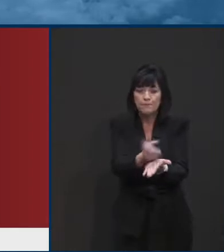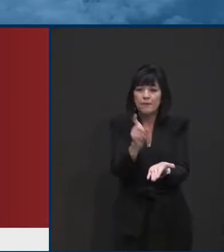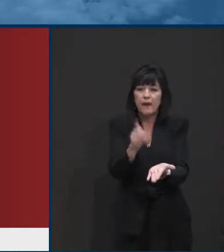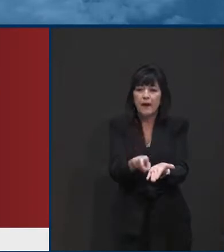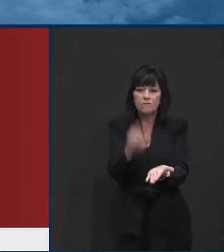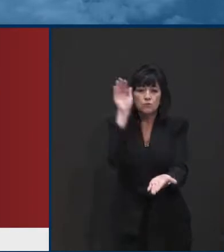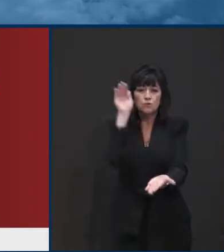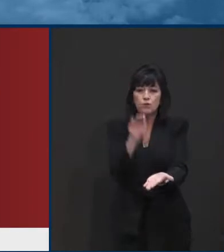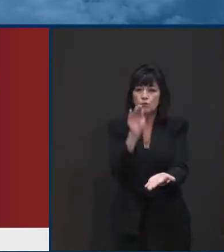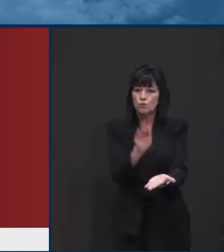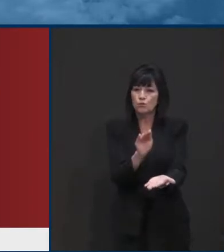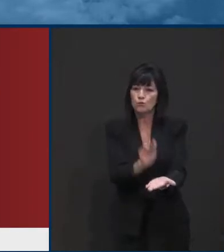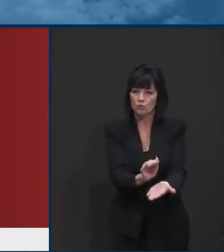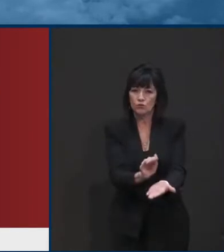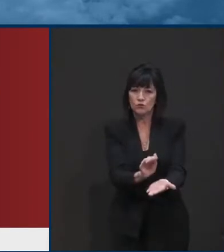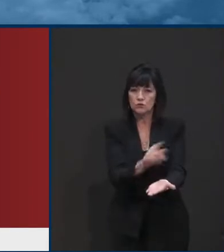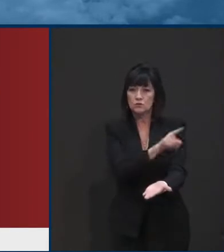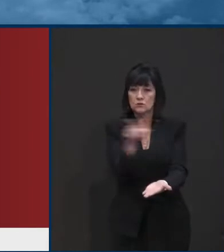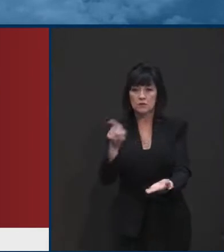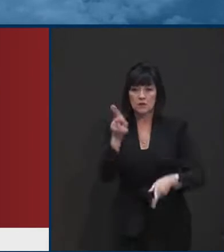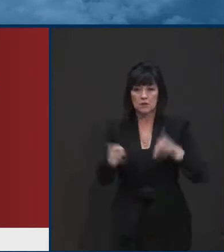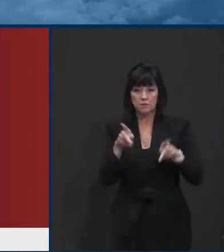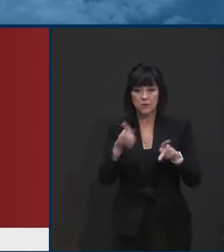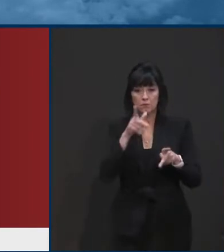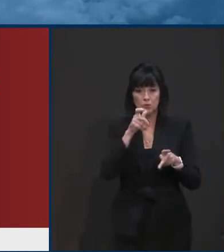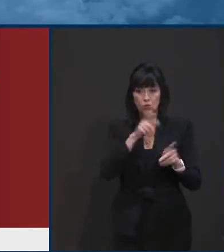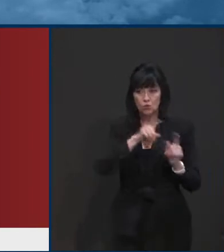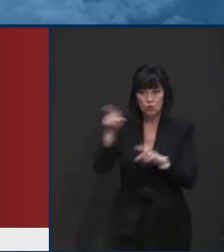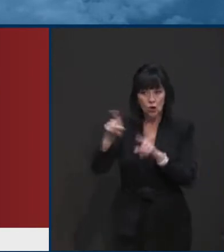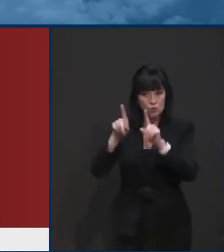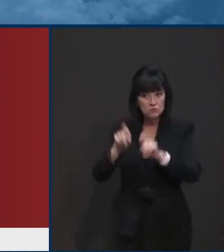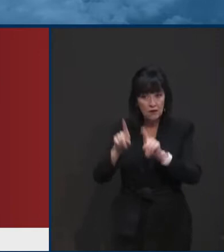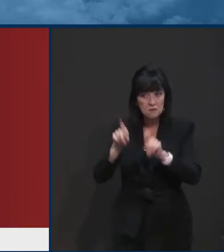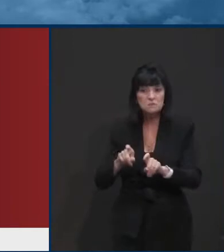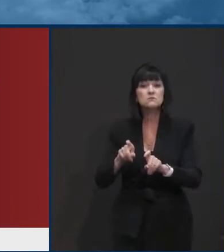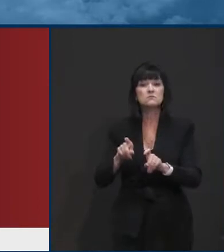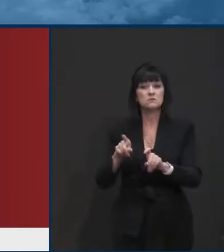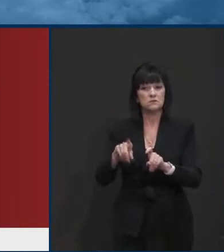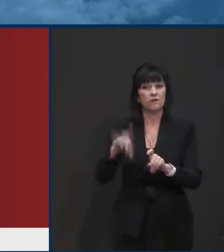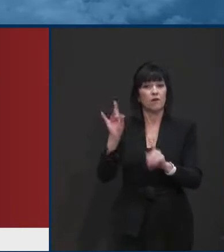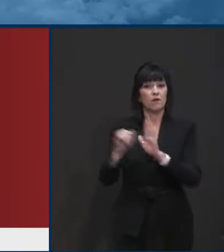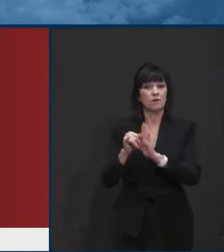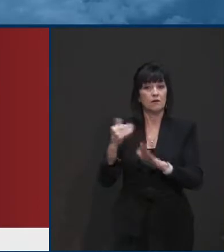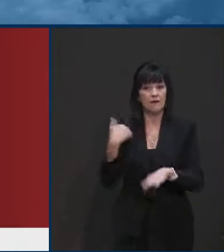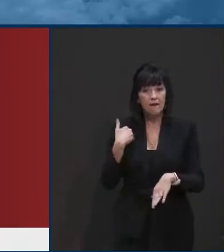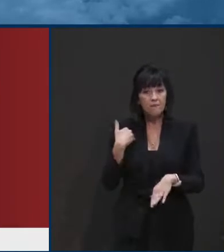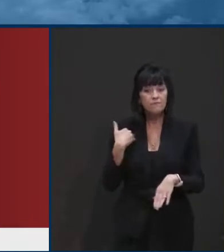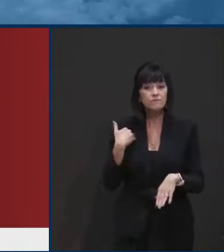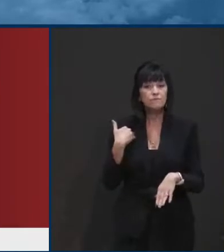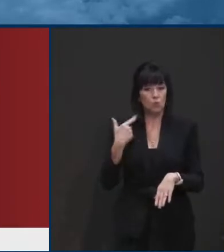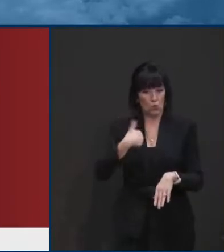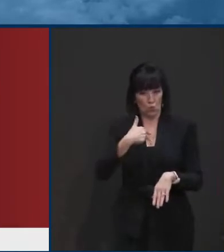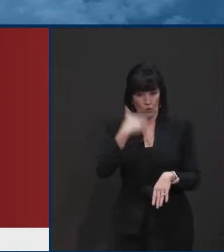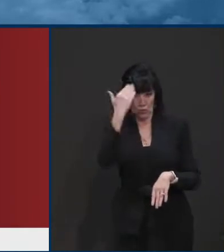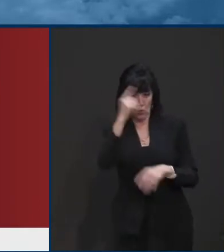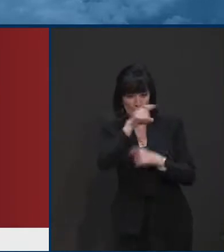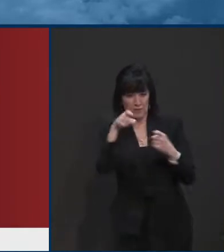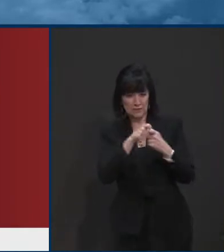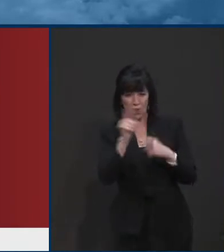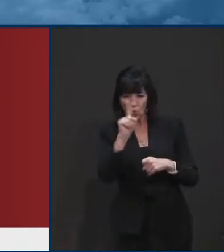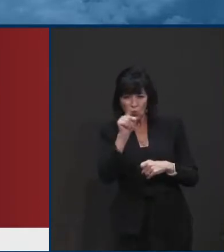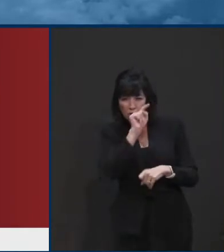folks that are tested positive. And we may not know where they are. Most likely we do not. There are lots of folks that are